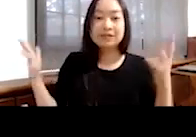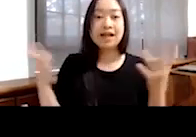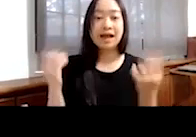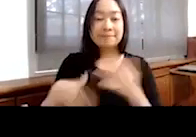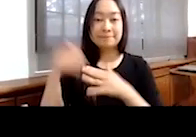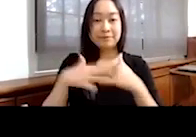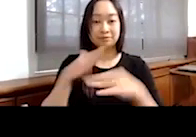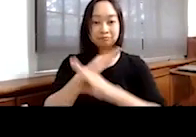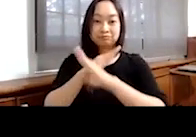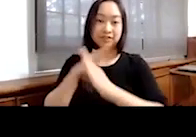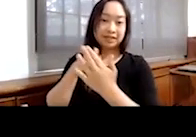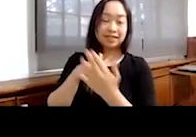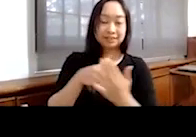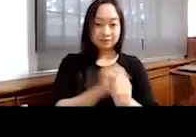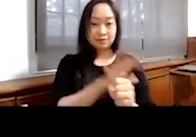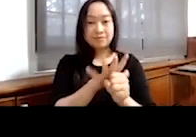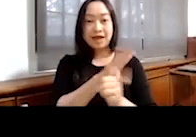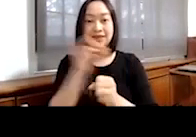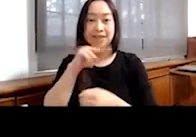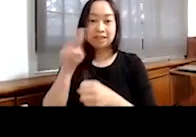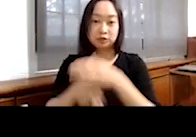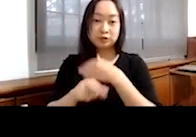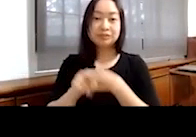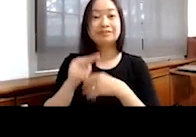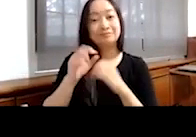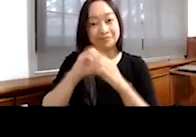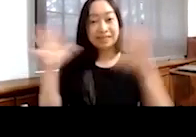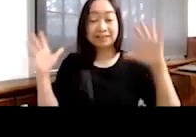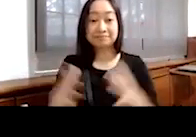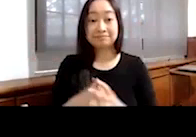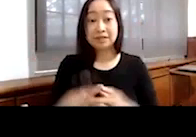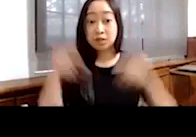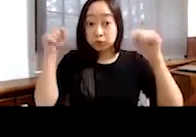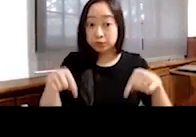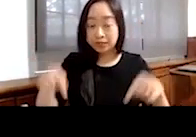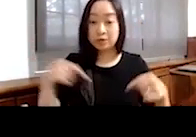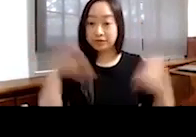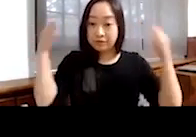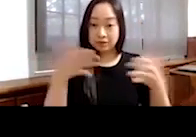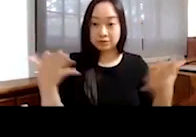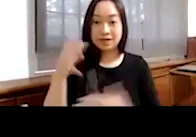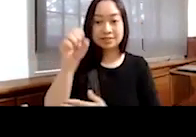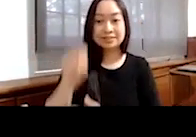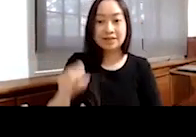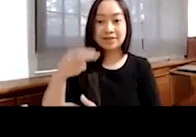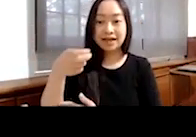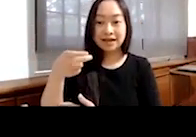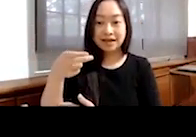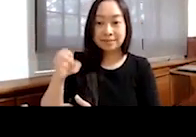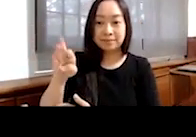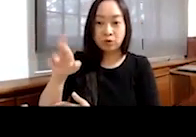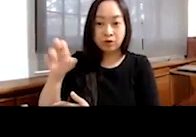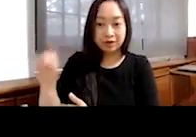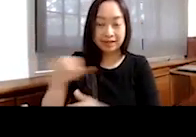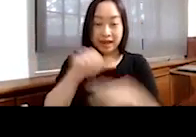against the pandemics and natural disasters. Today in particular, we will be focusing on our South Hebron Area Program